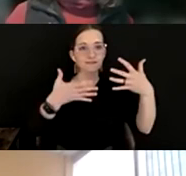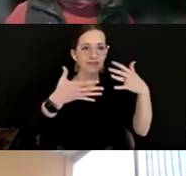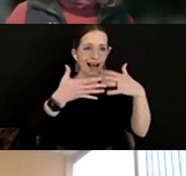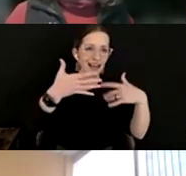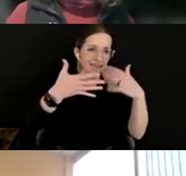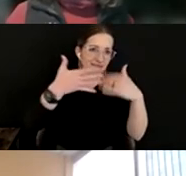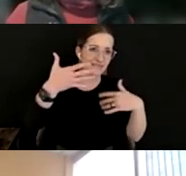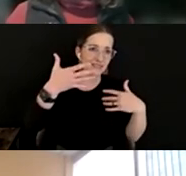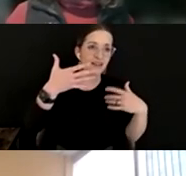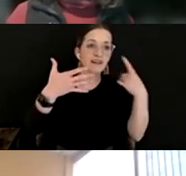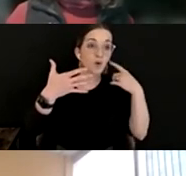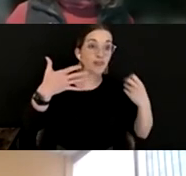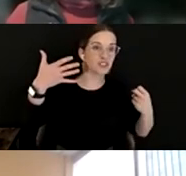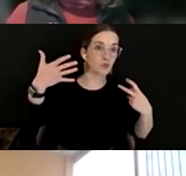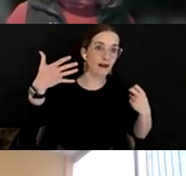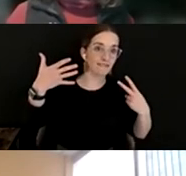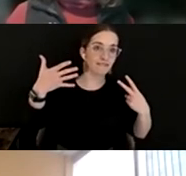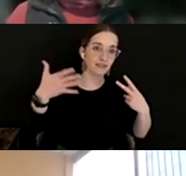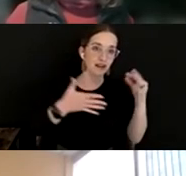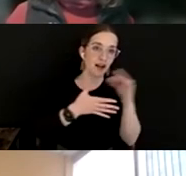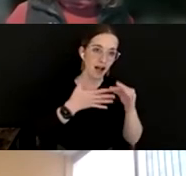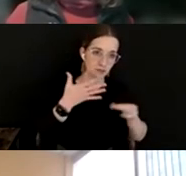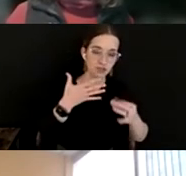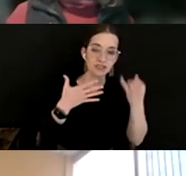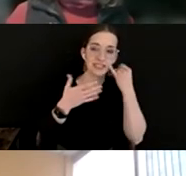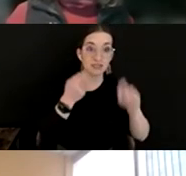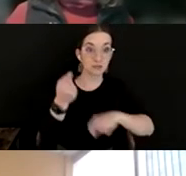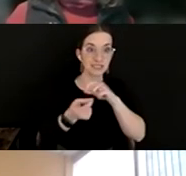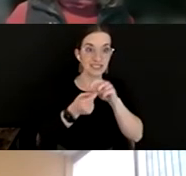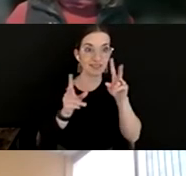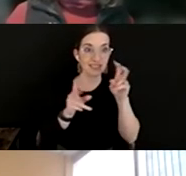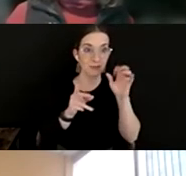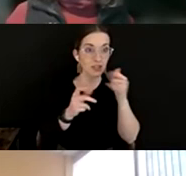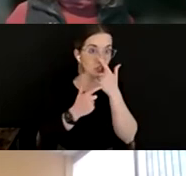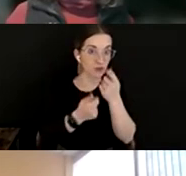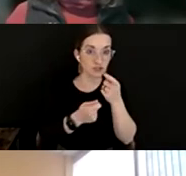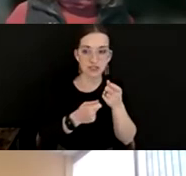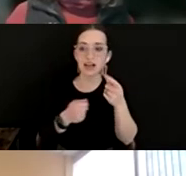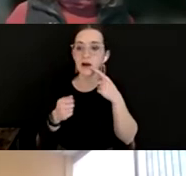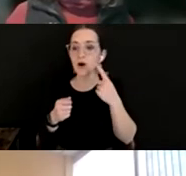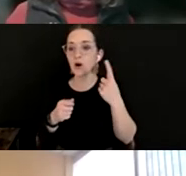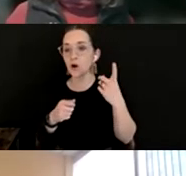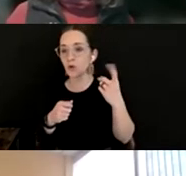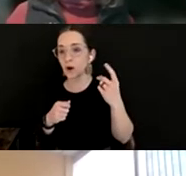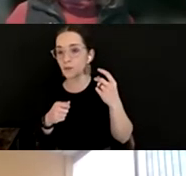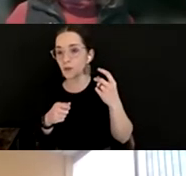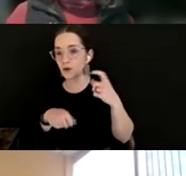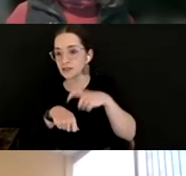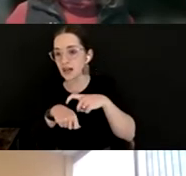of other topics that you are particularly interested in. Let me do that one more time. I'm getting one other note here.